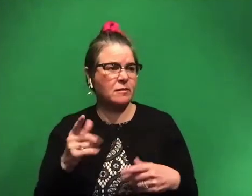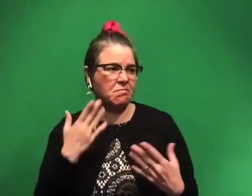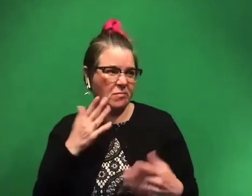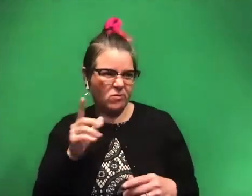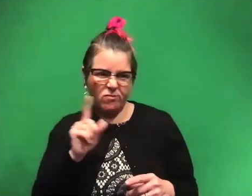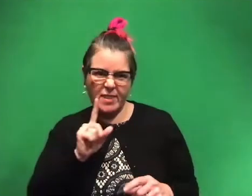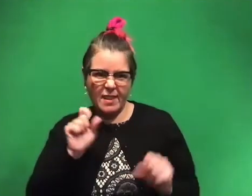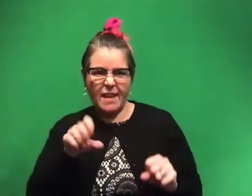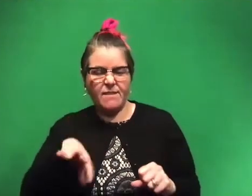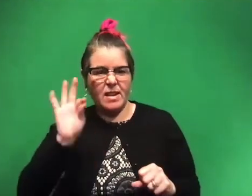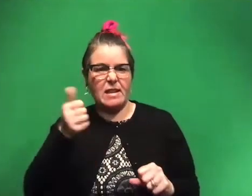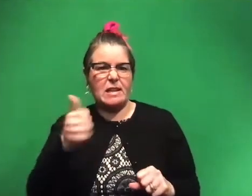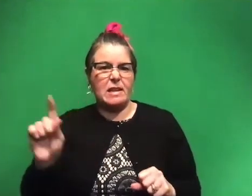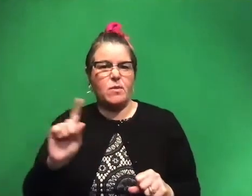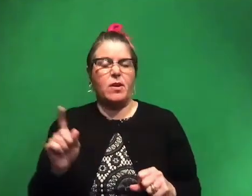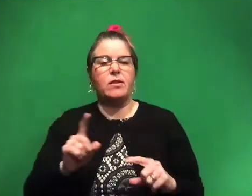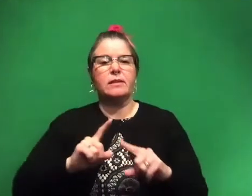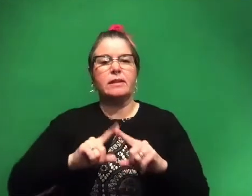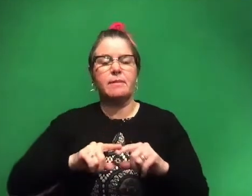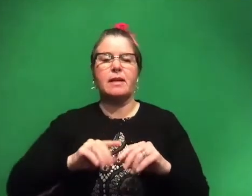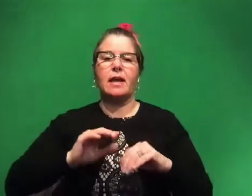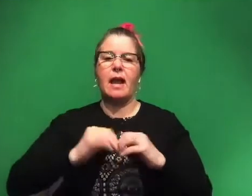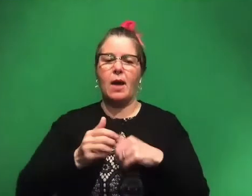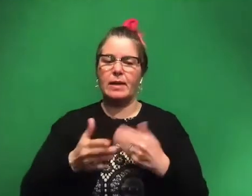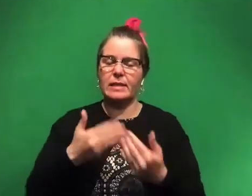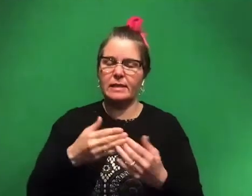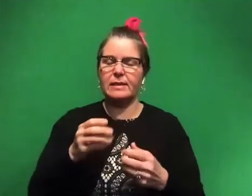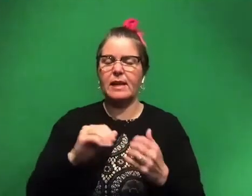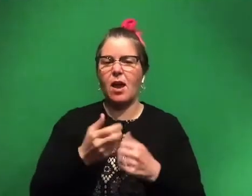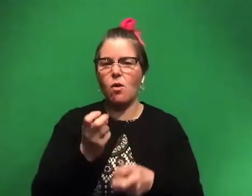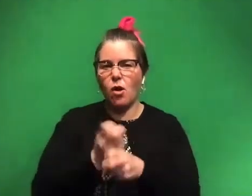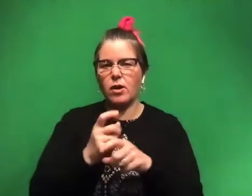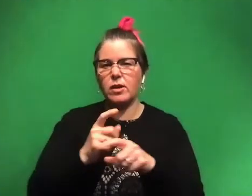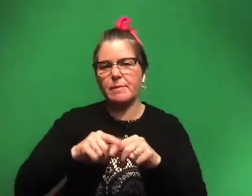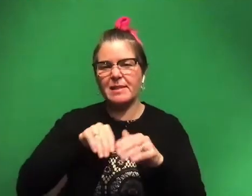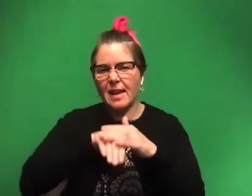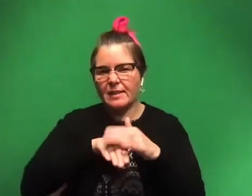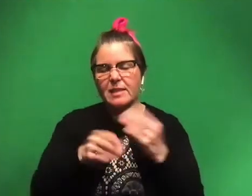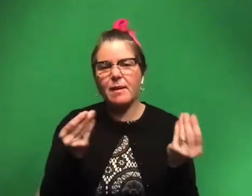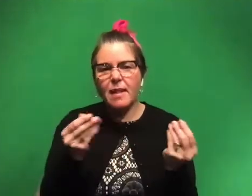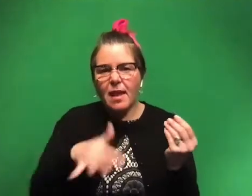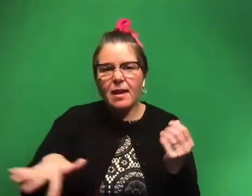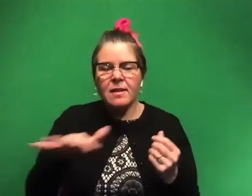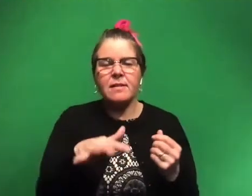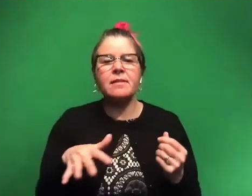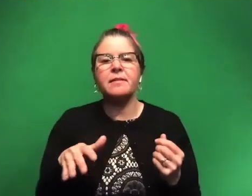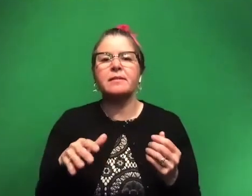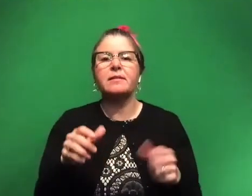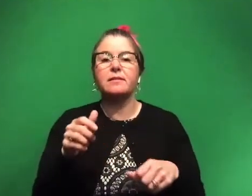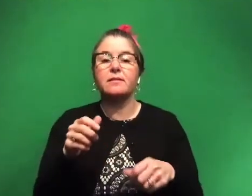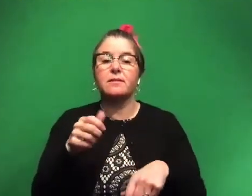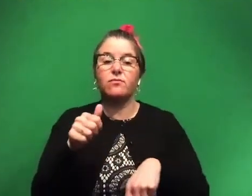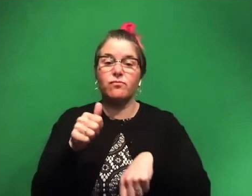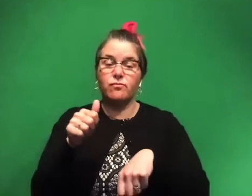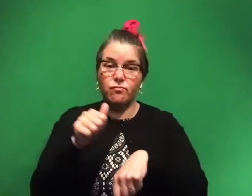anywhere. And depending on how easy or hard it is, depends on accessibility of the land, how hard the rock is, how